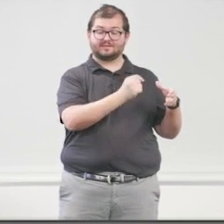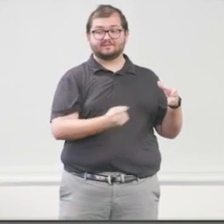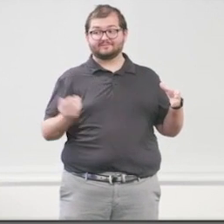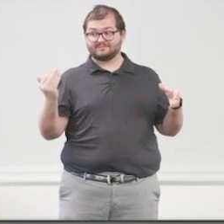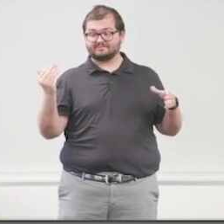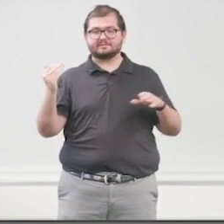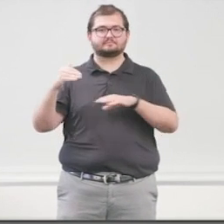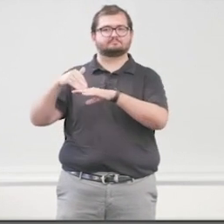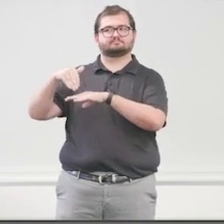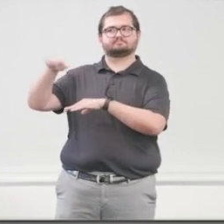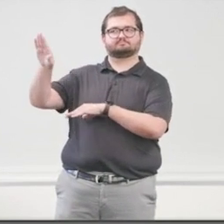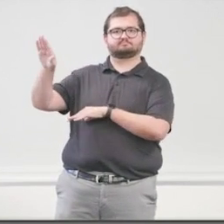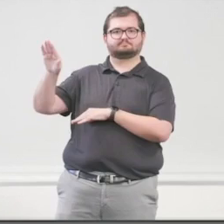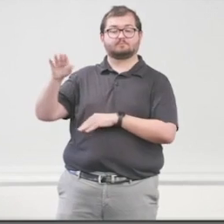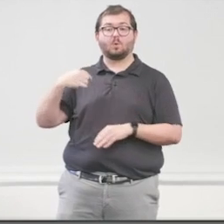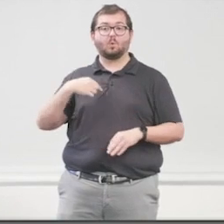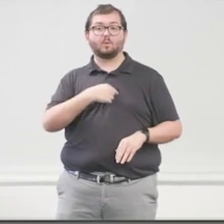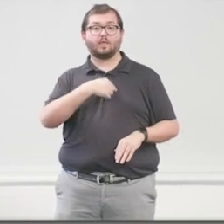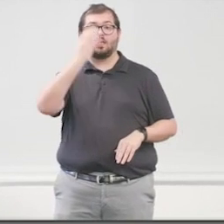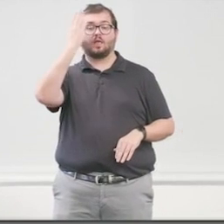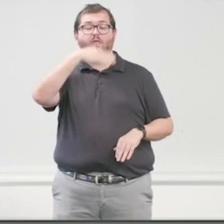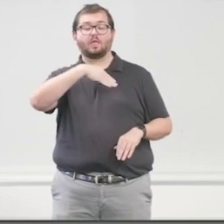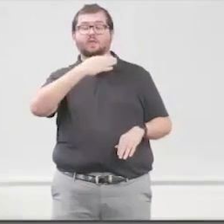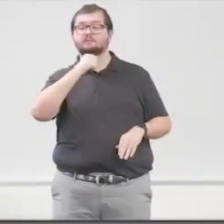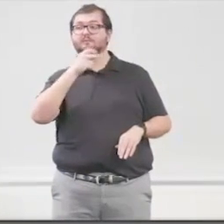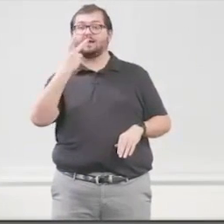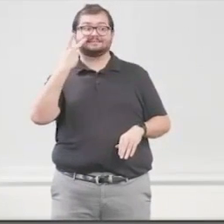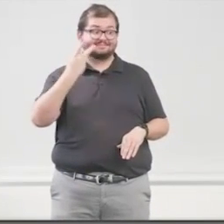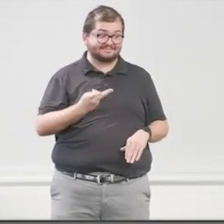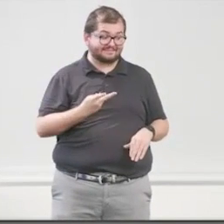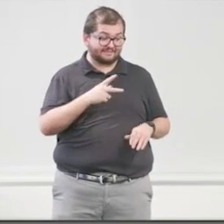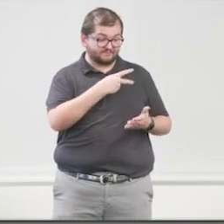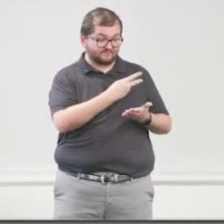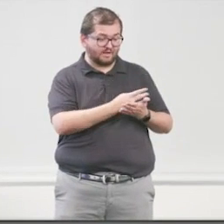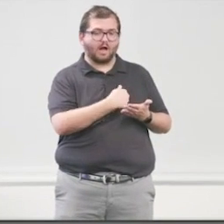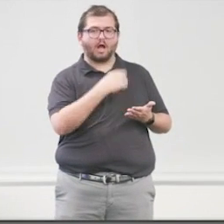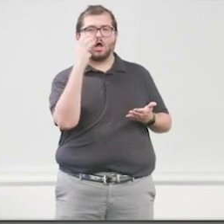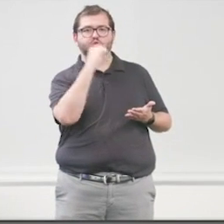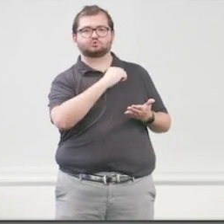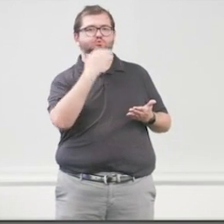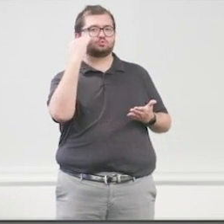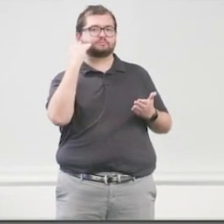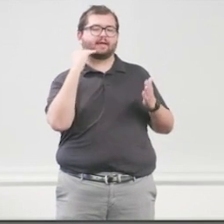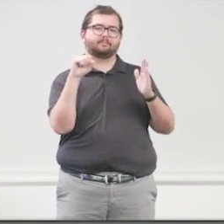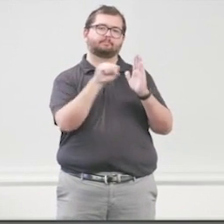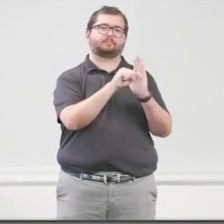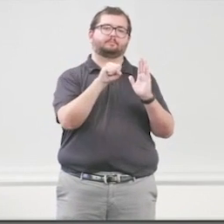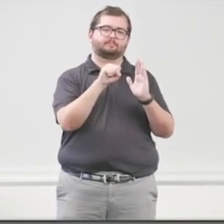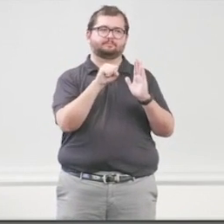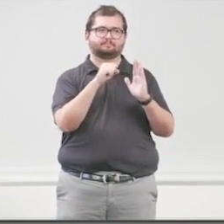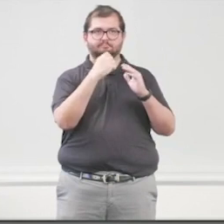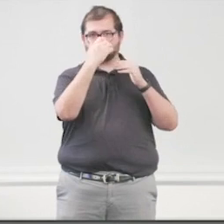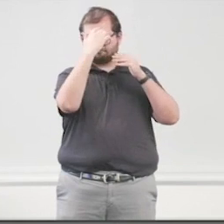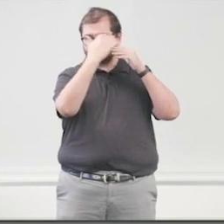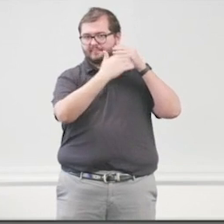because if we didn't see the fall, a lot of times we have to assume they hit their head and that a brain bleed is